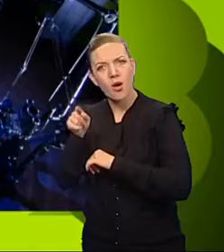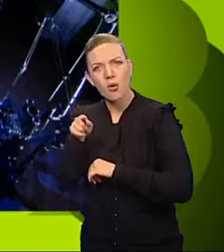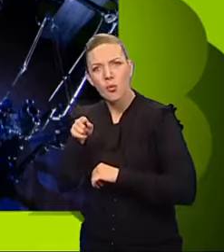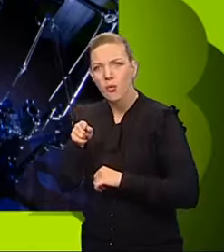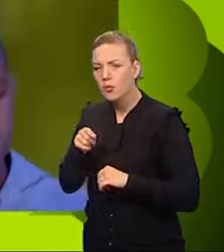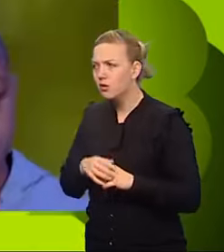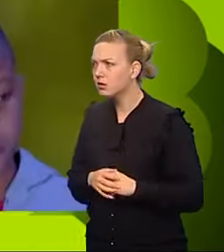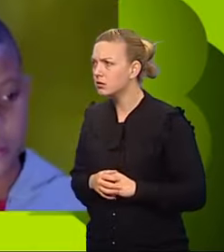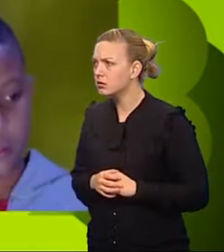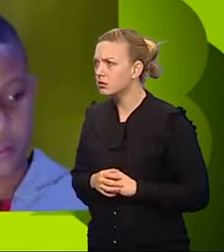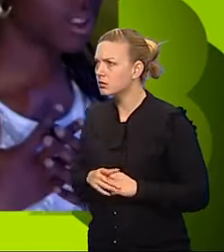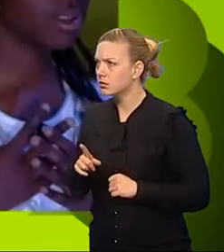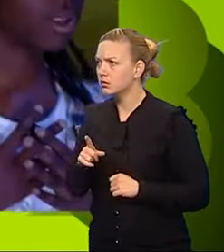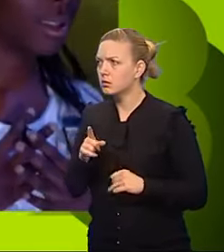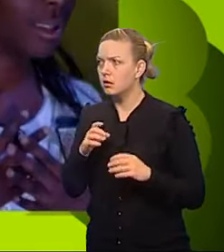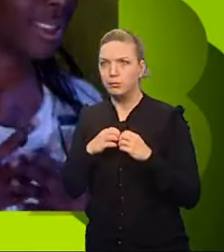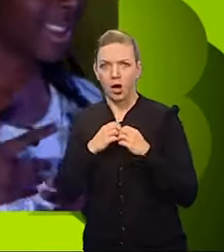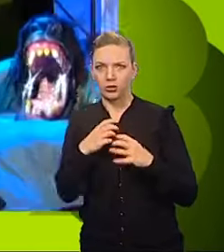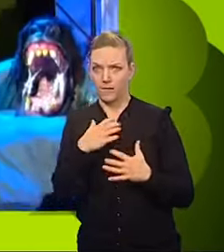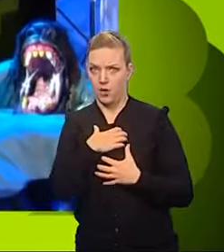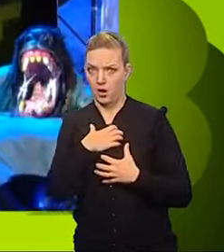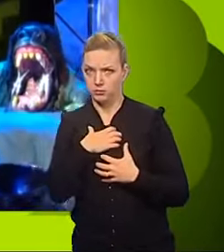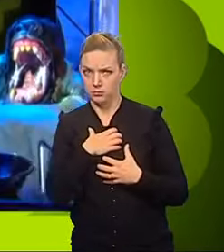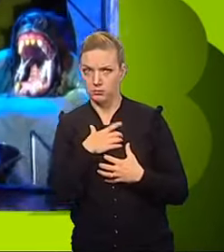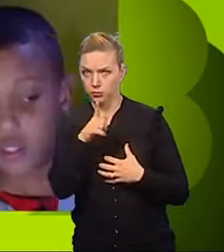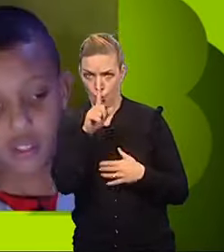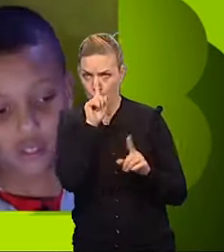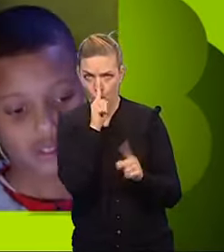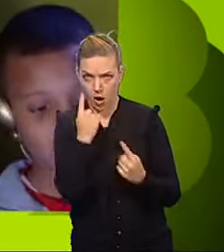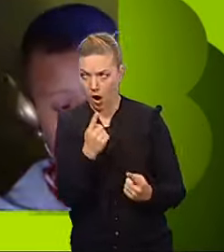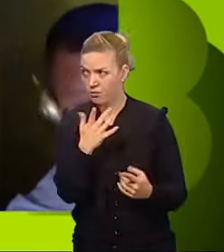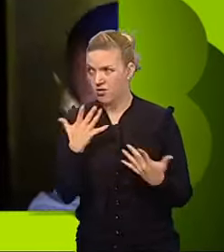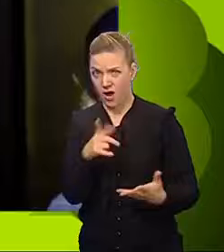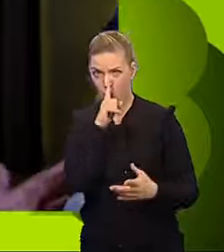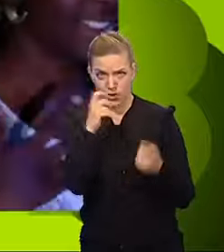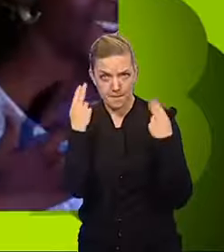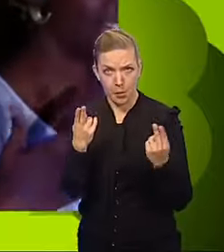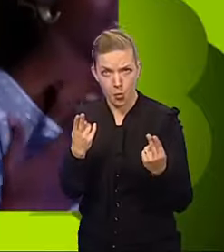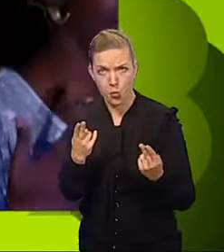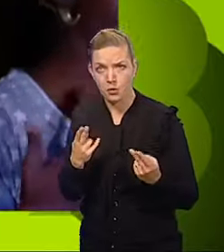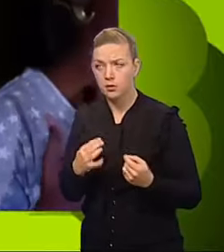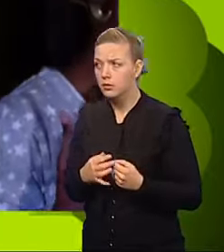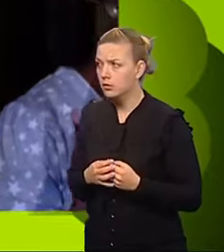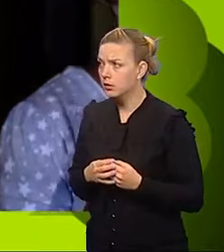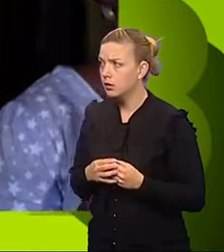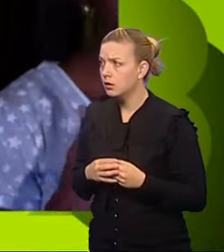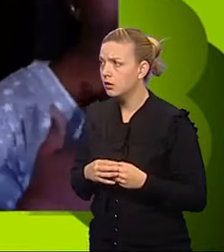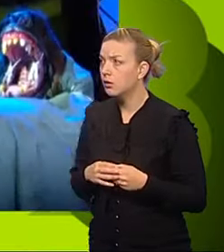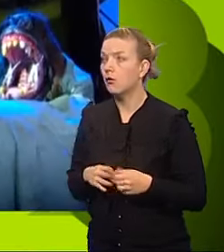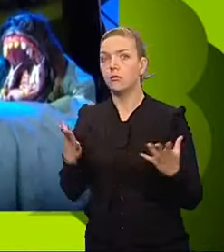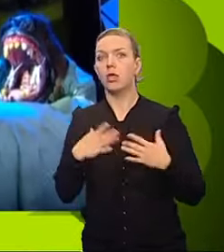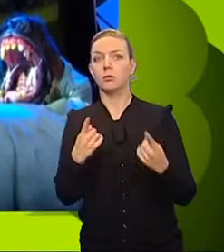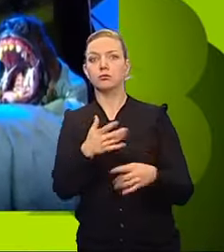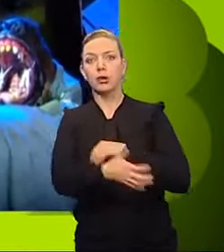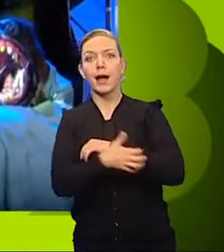No, this brown one. Yeah. Brianna's frightened, but you can't be. Now's your chance. Okay, then. Do brown